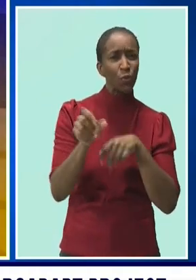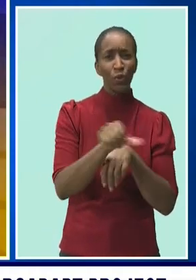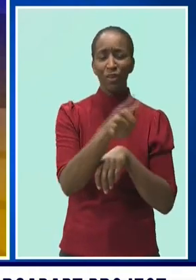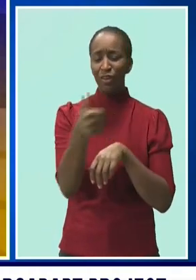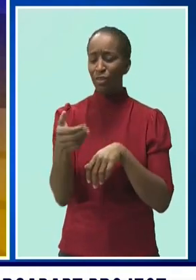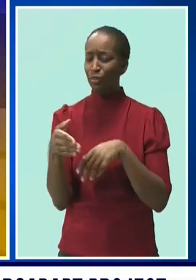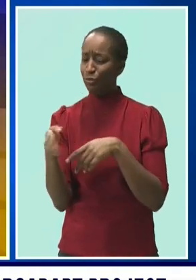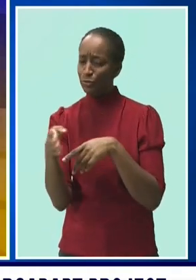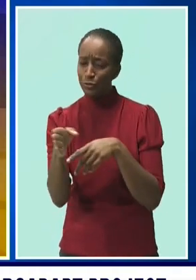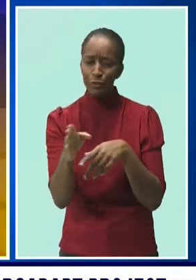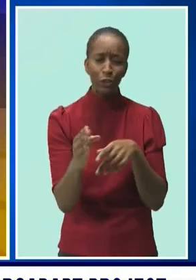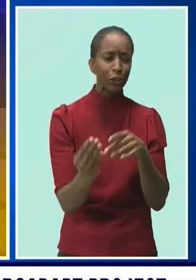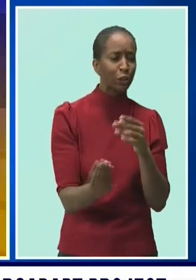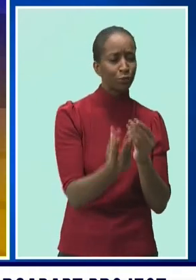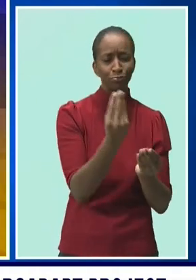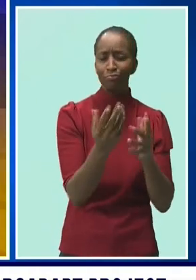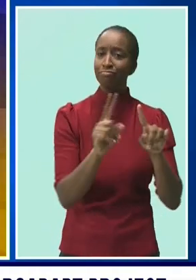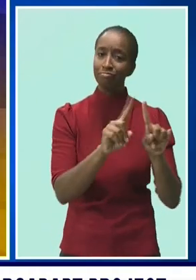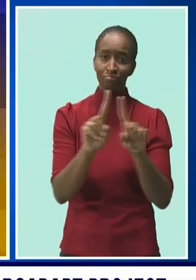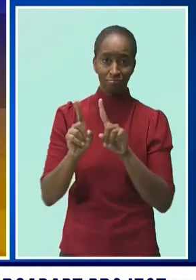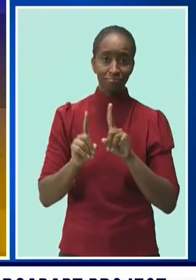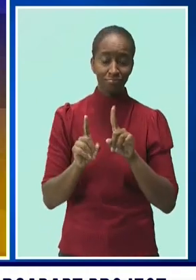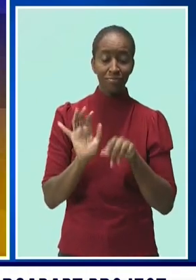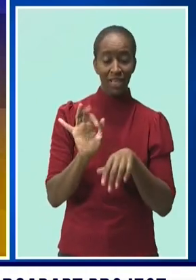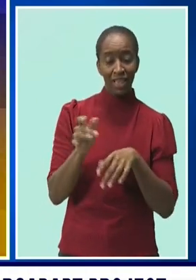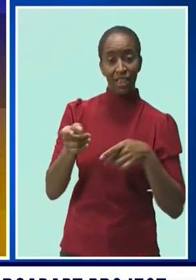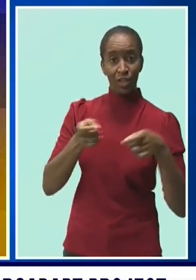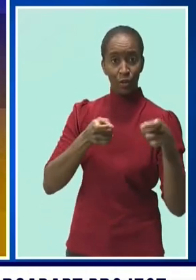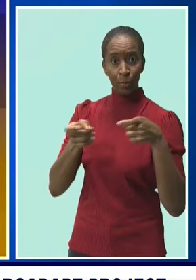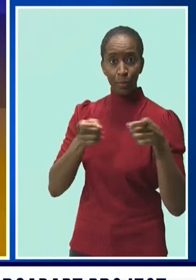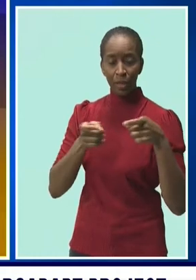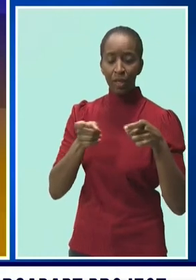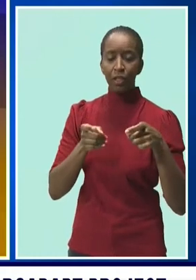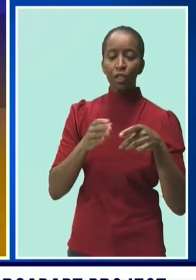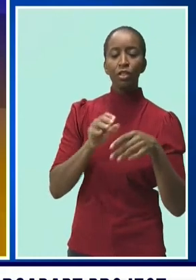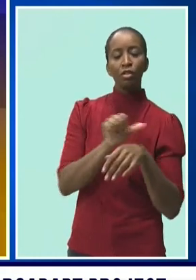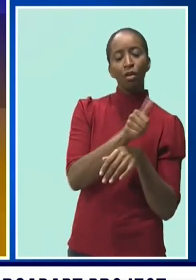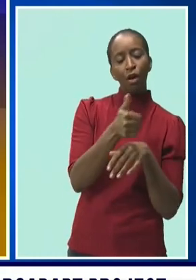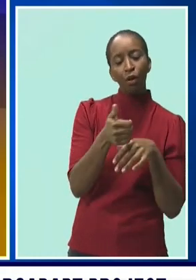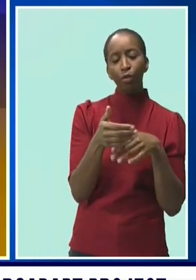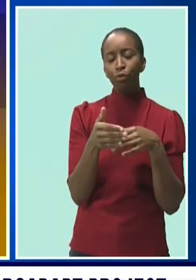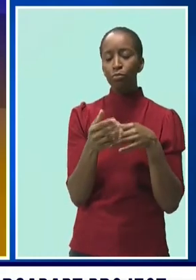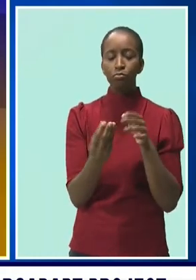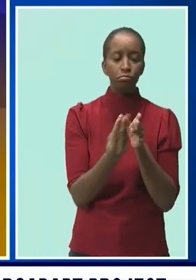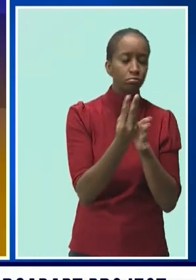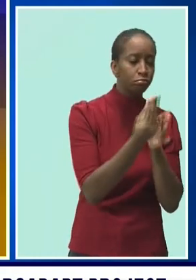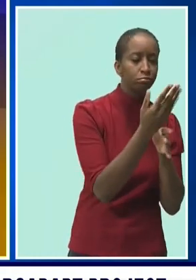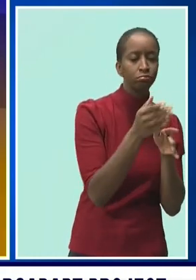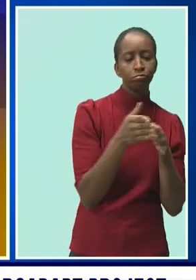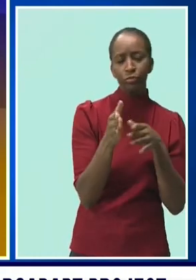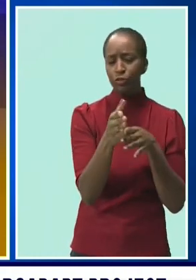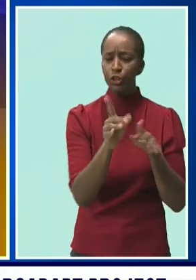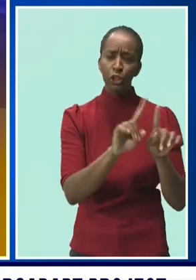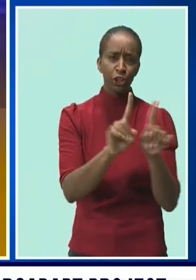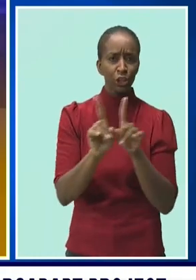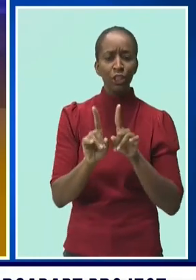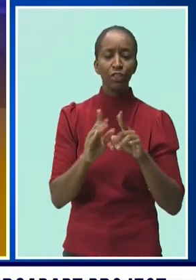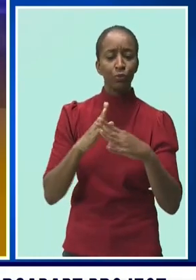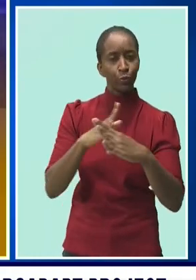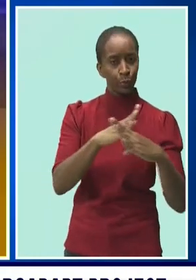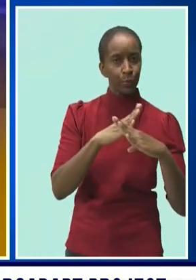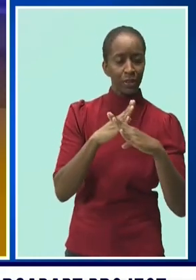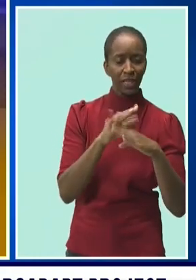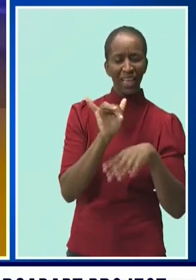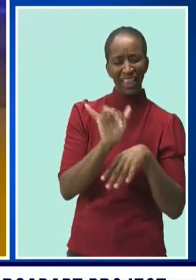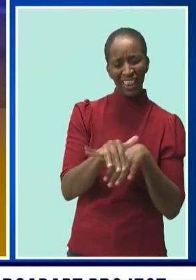coastal ecosystems and protect the ecosystem services they provide. By seeking to convert the hazard to an asset,